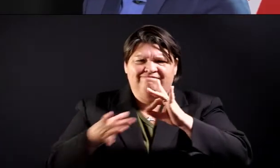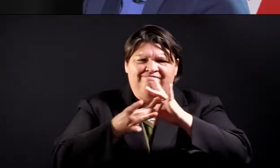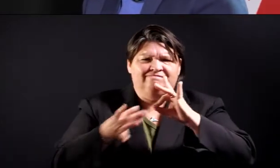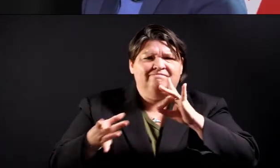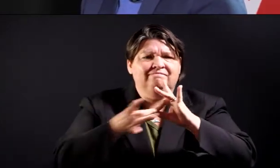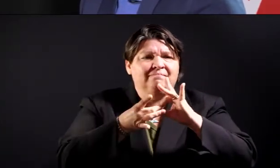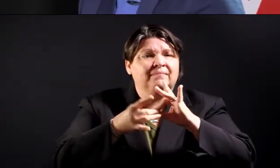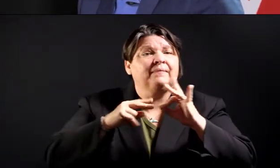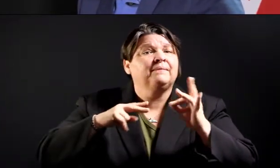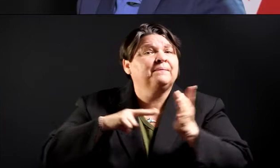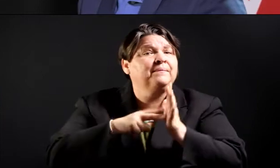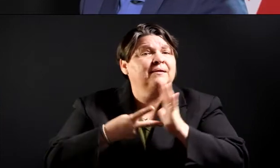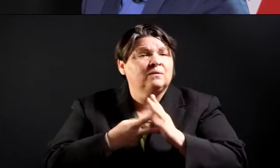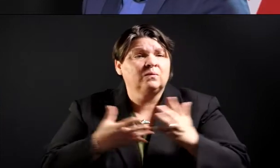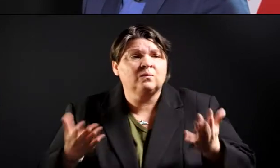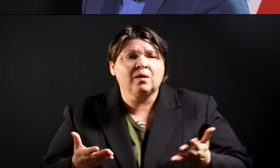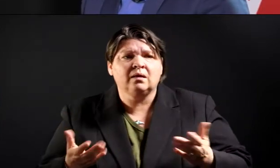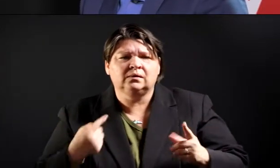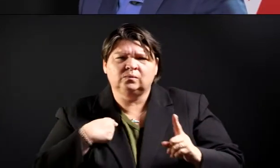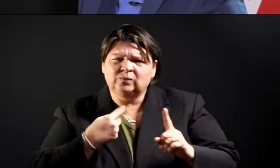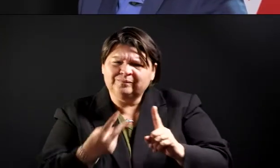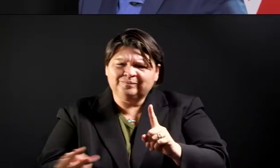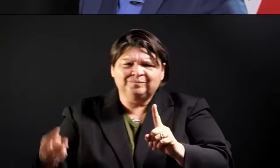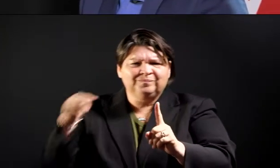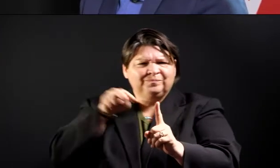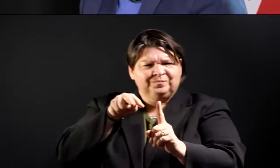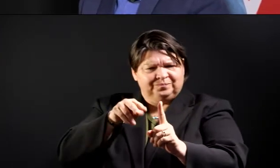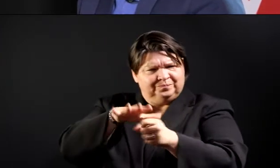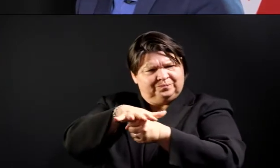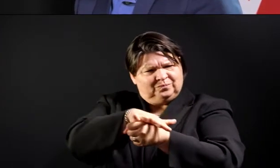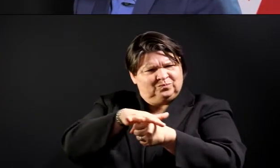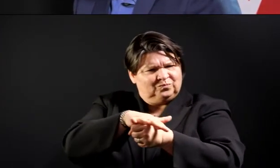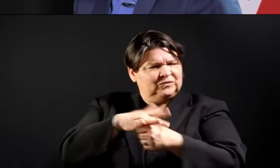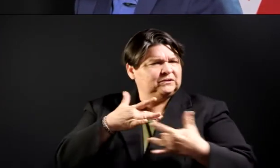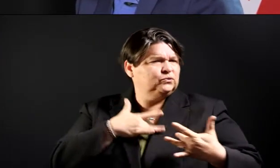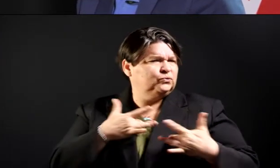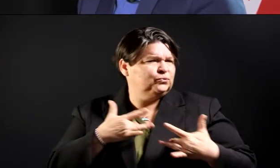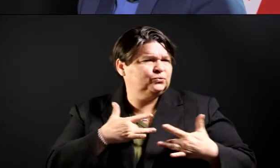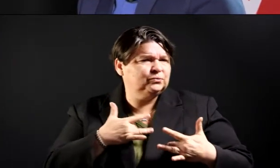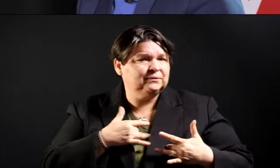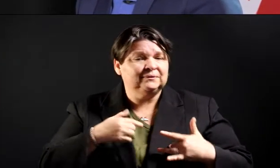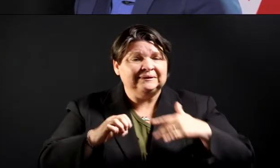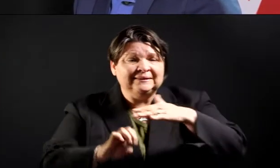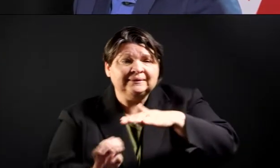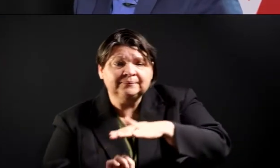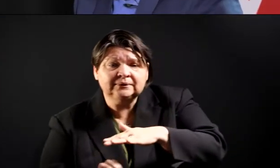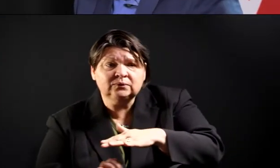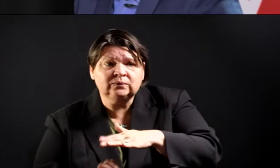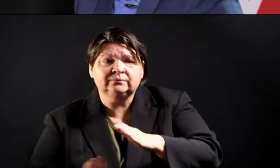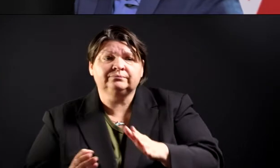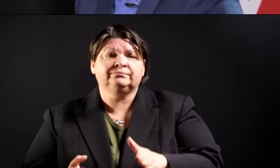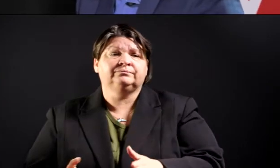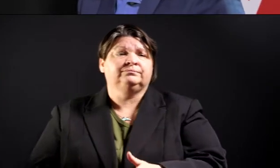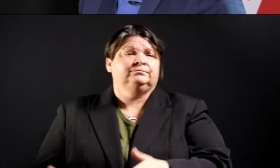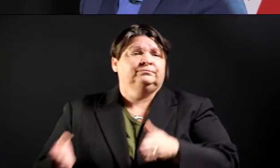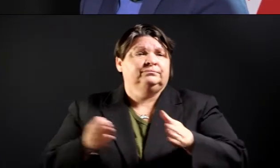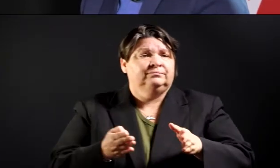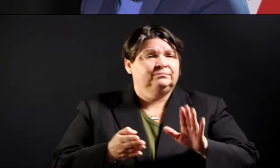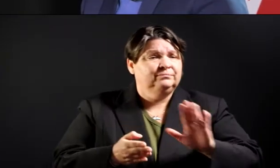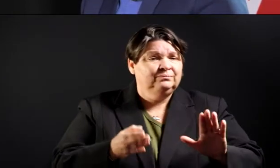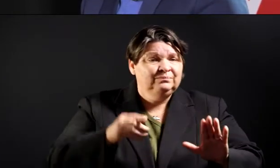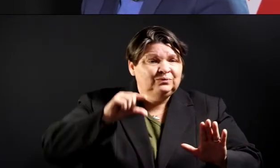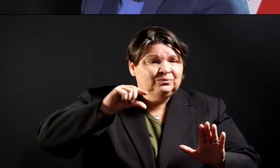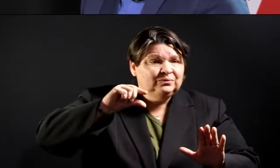at specific areas of concern. At the elementary school level, we have gaps that we need to address.